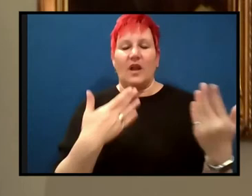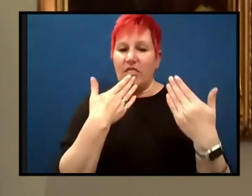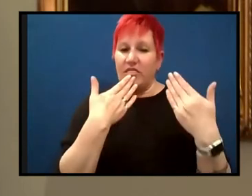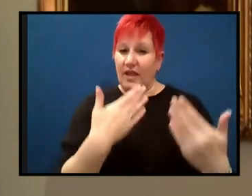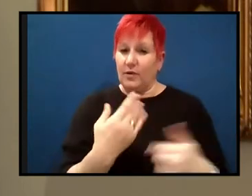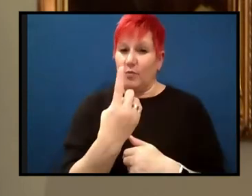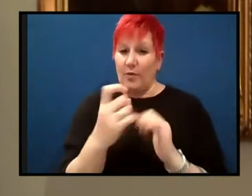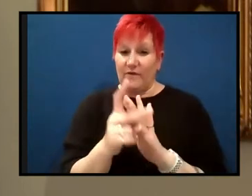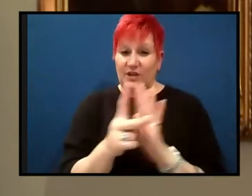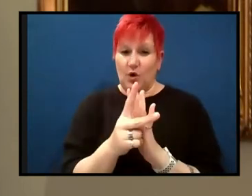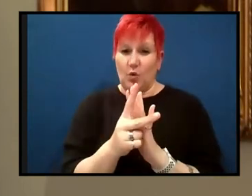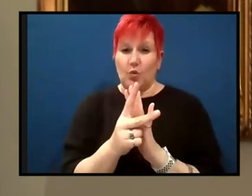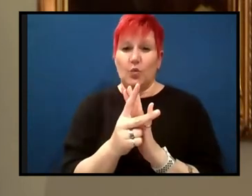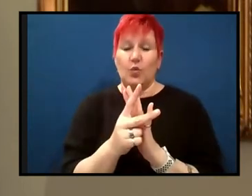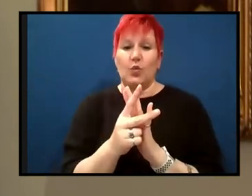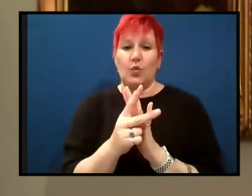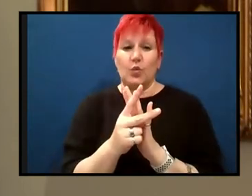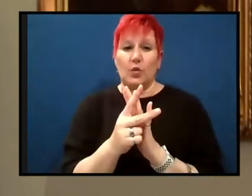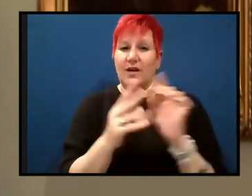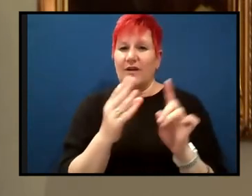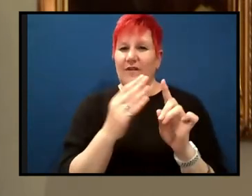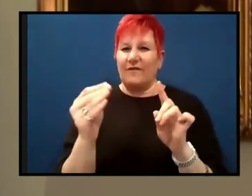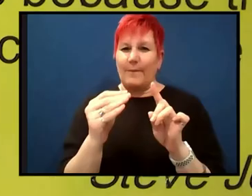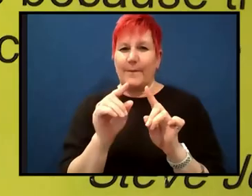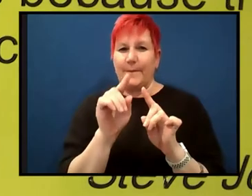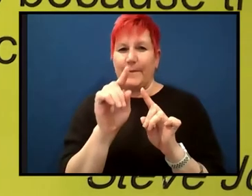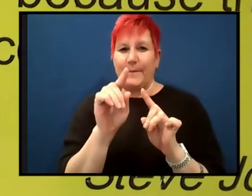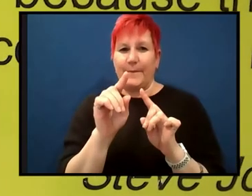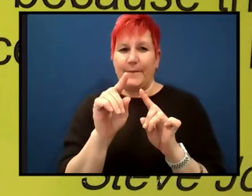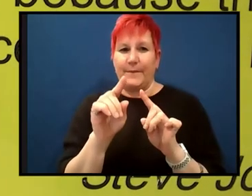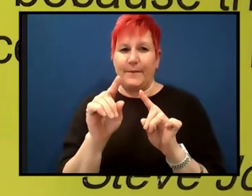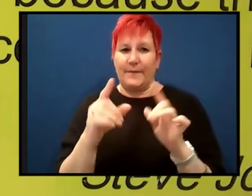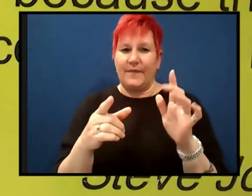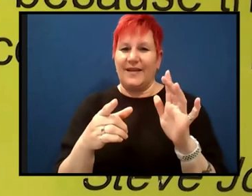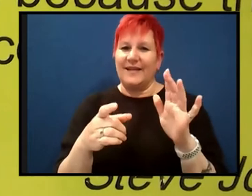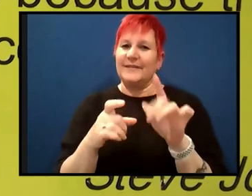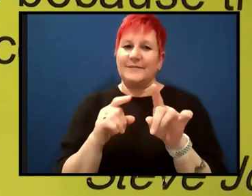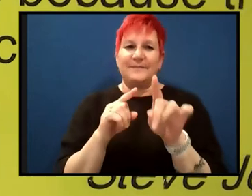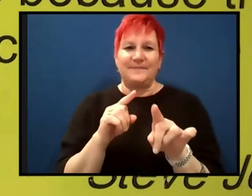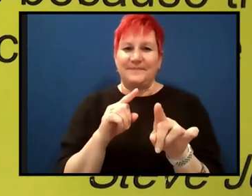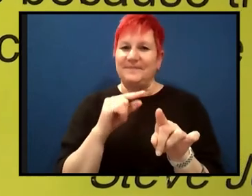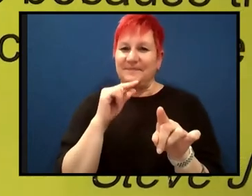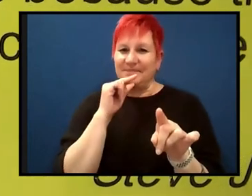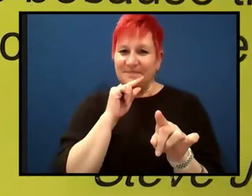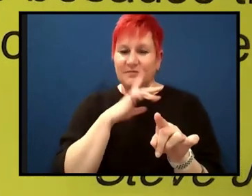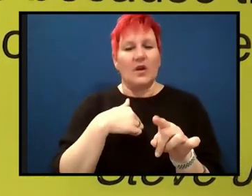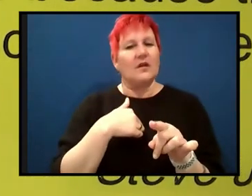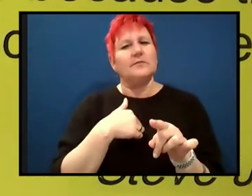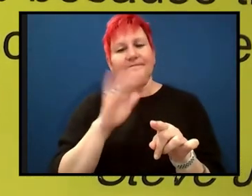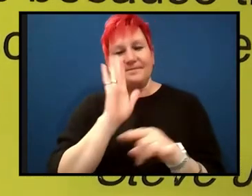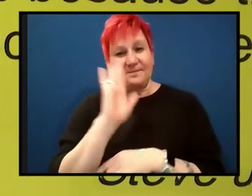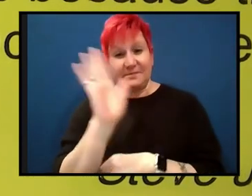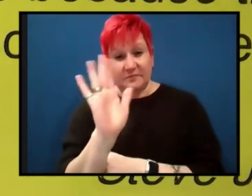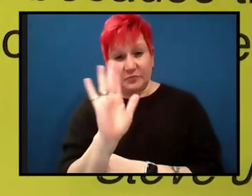now. This one comes from Cassius. Hi, my name's Cassius. And I was wondering, did the people